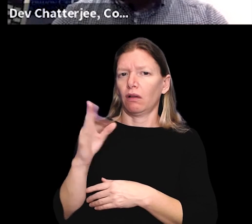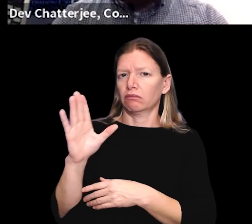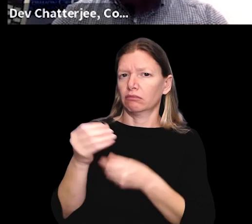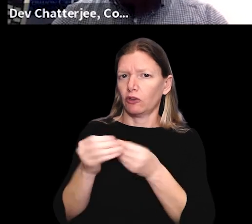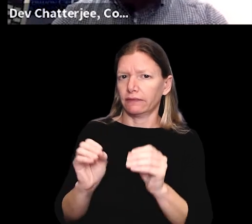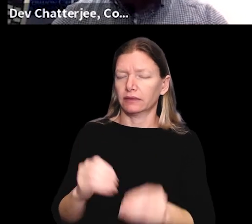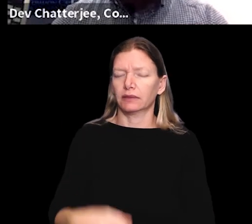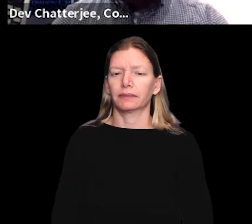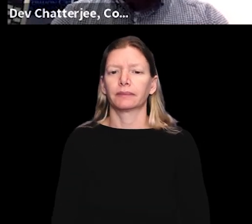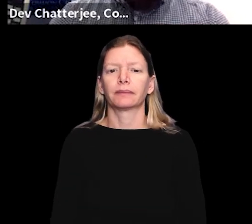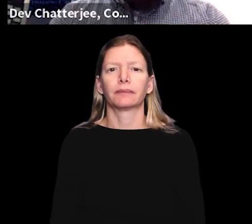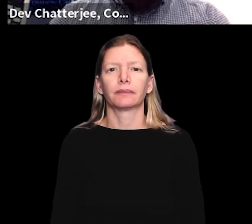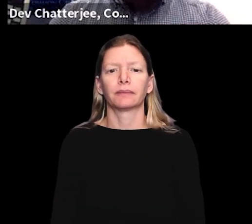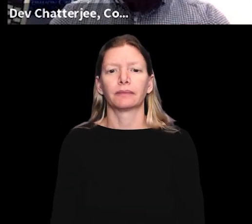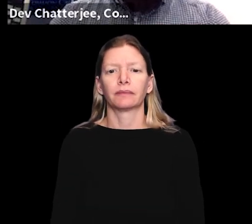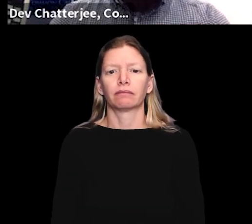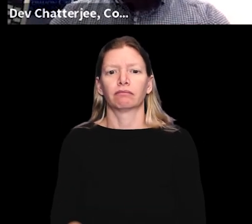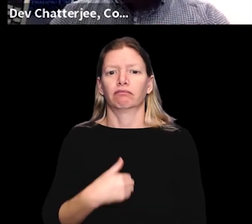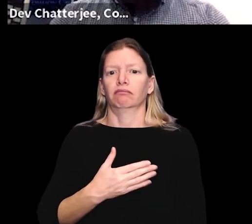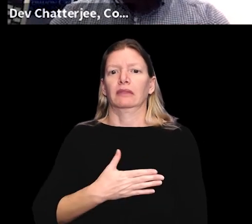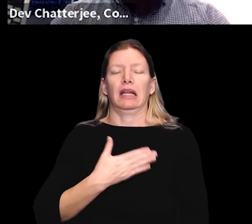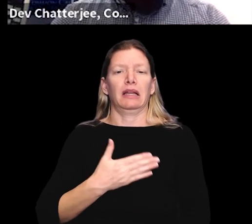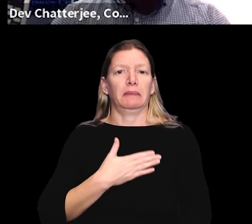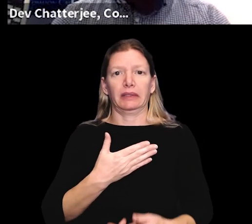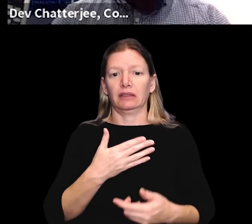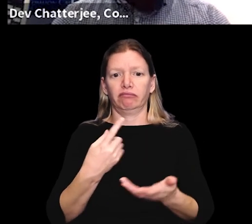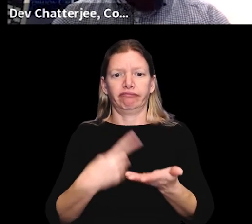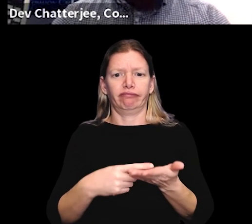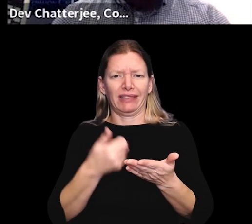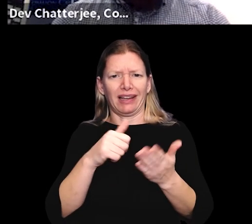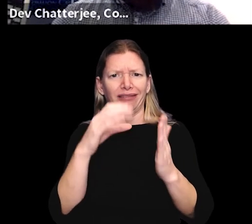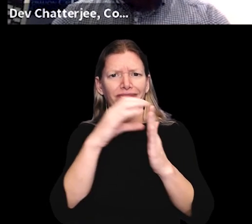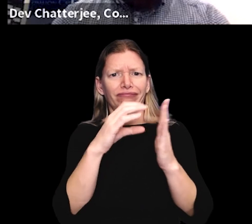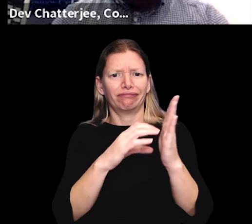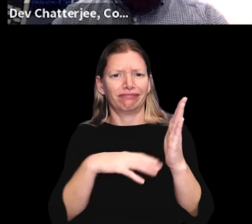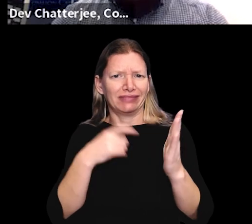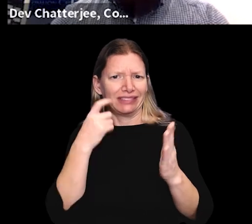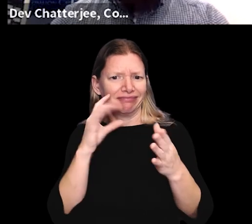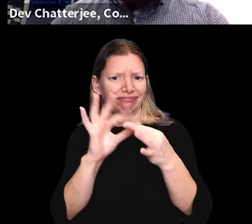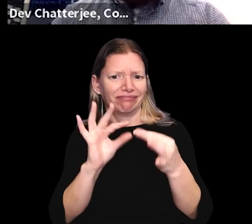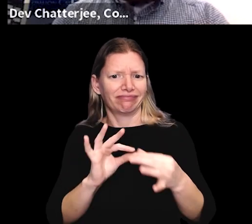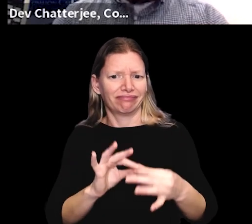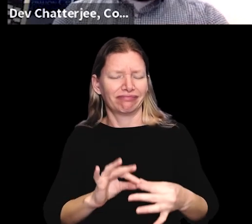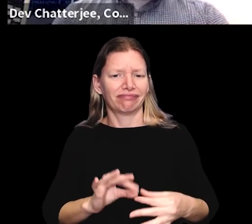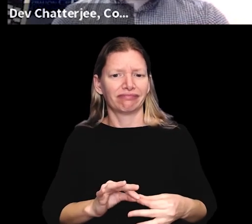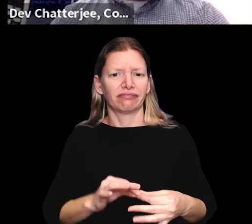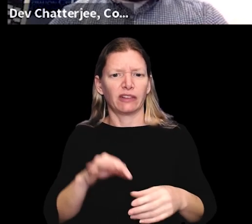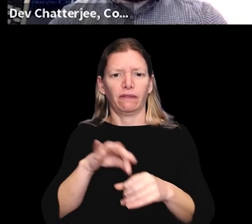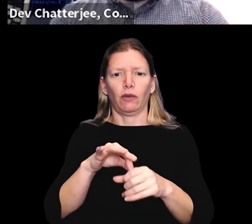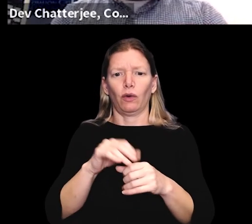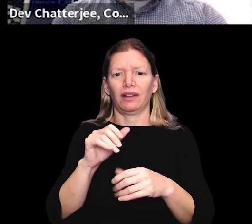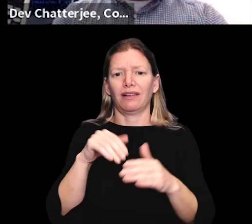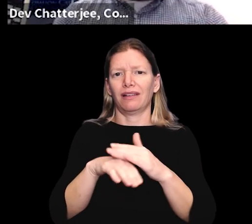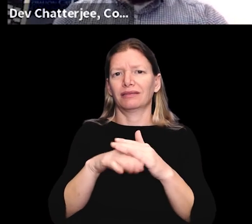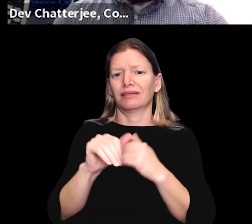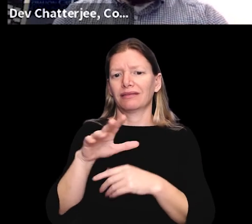Commonwealth's office. So, um, I am happy to discuss any of the components